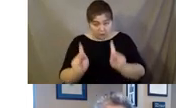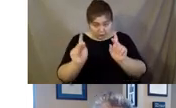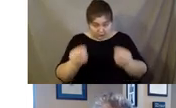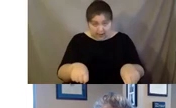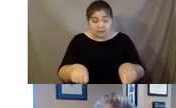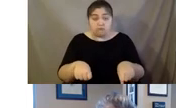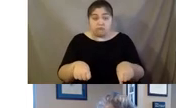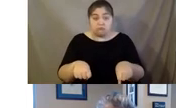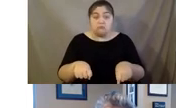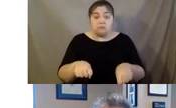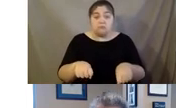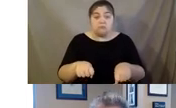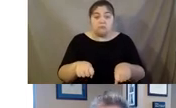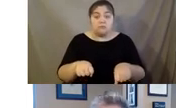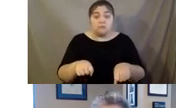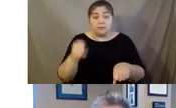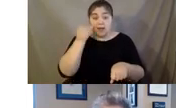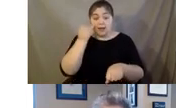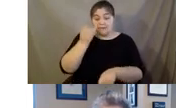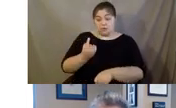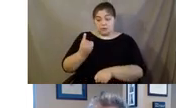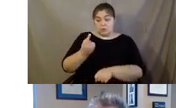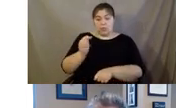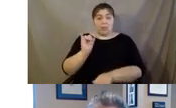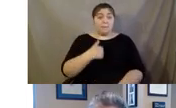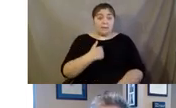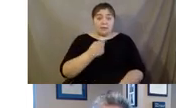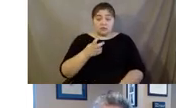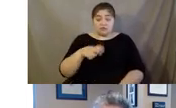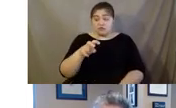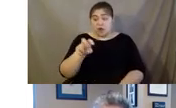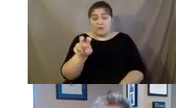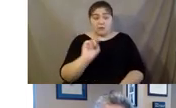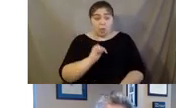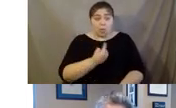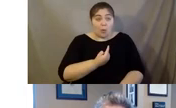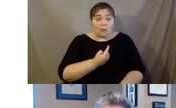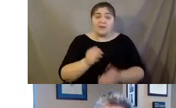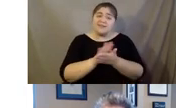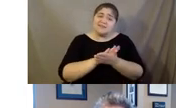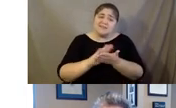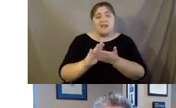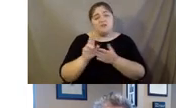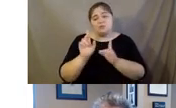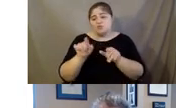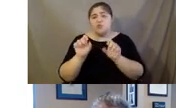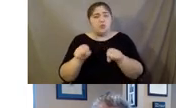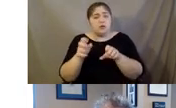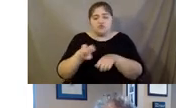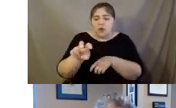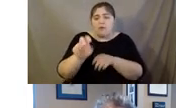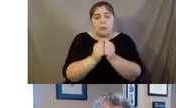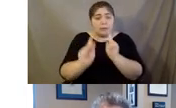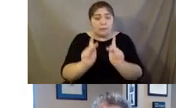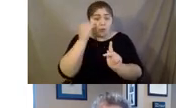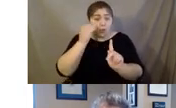Um, and if you're someone who like me travels essentially alone, it's nice to be traveling with people who you either know from Oasis